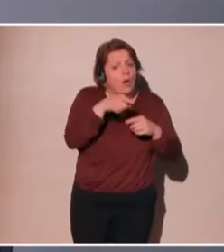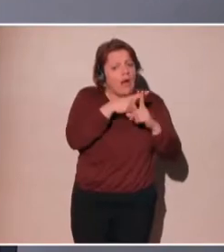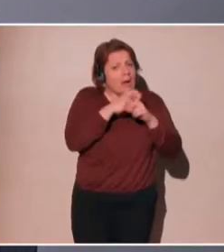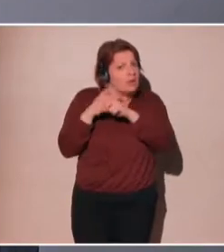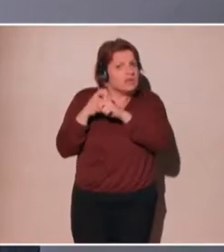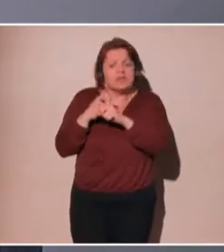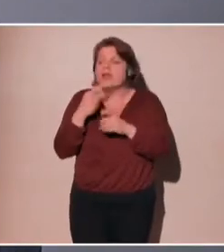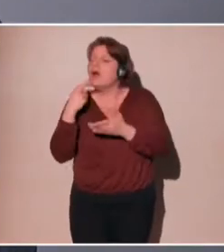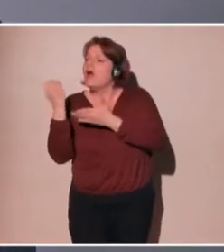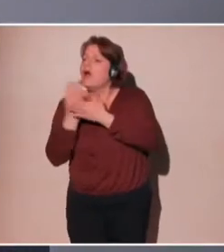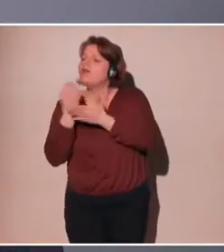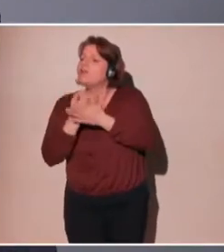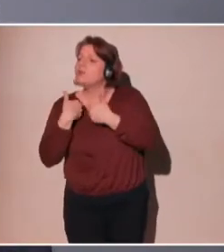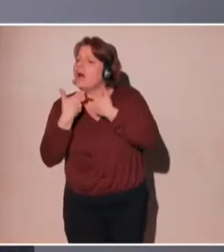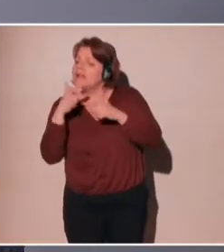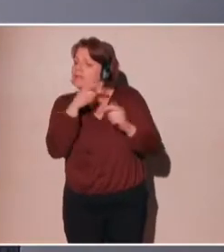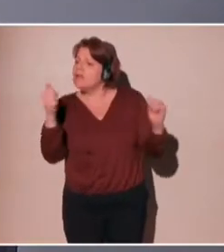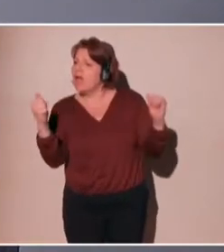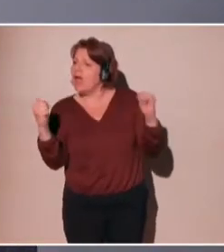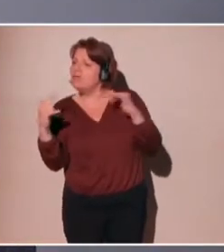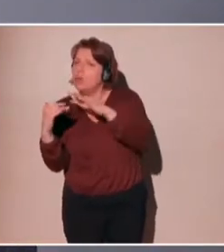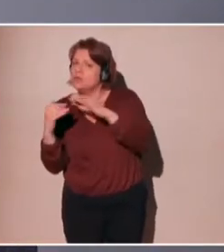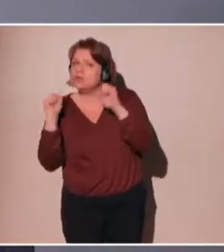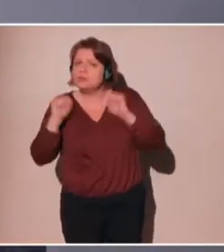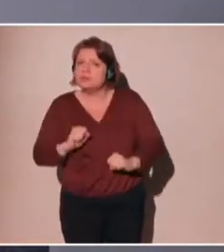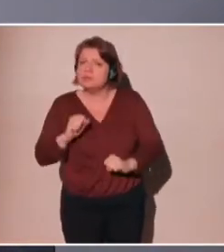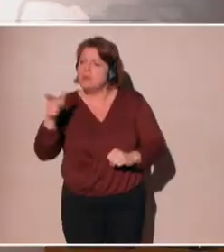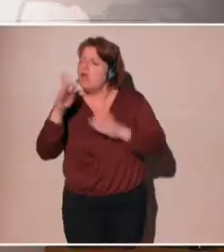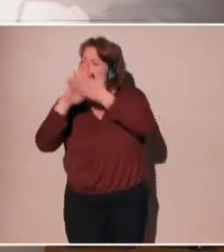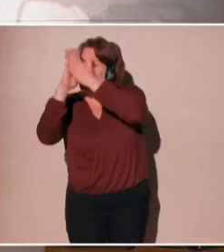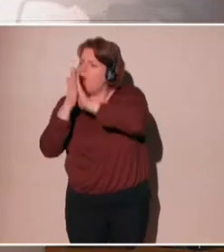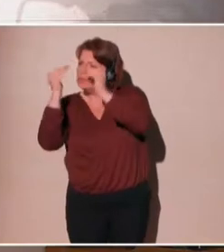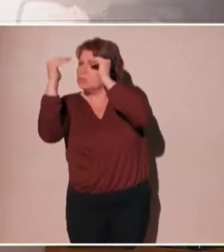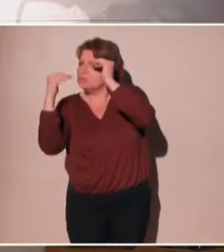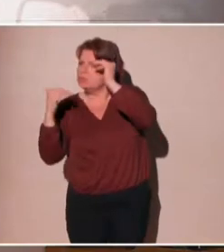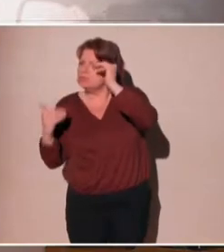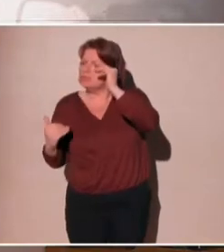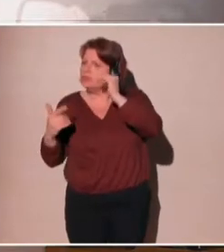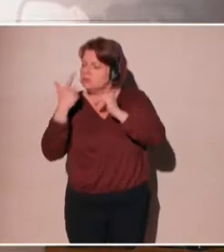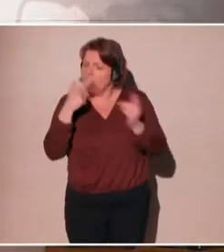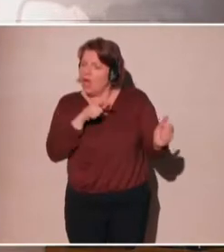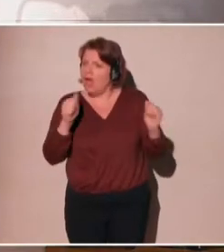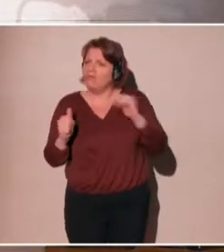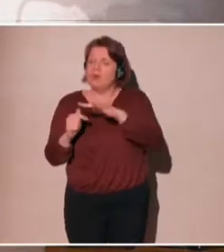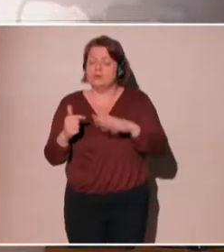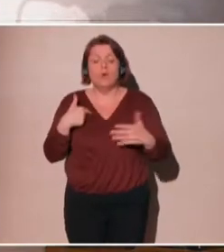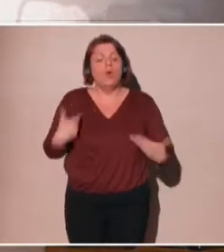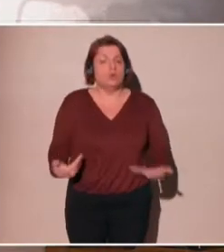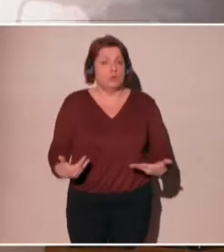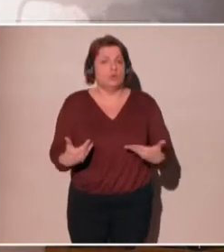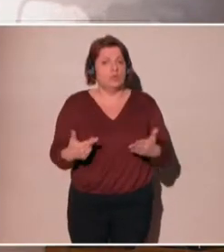sometimes they can have an influence on the sort of information that I have access to, the way in which that information is presented.